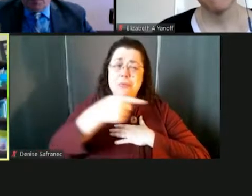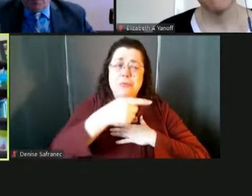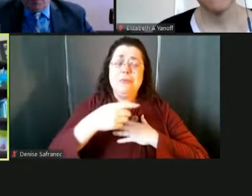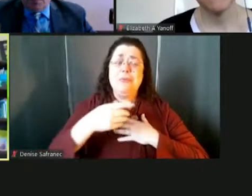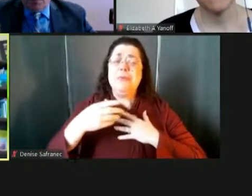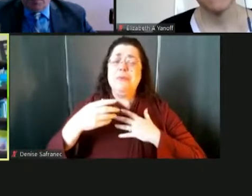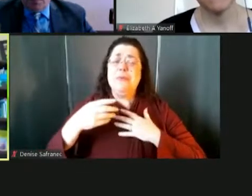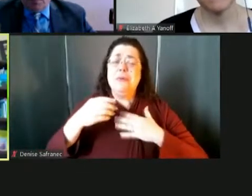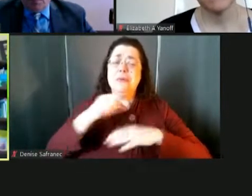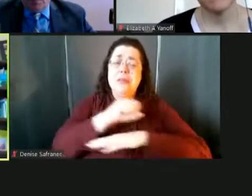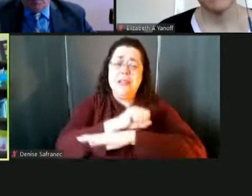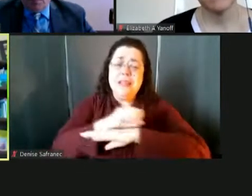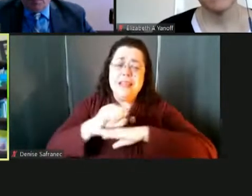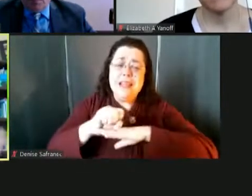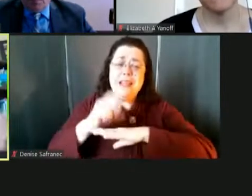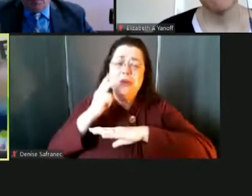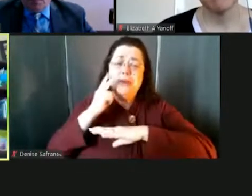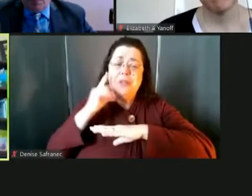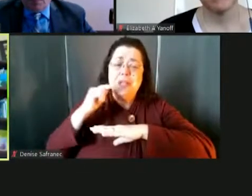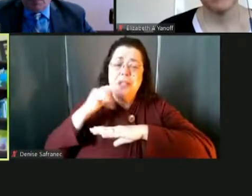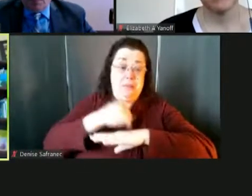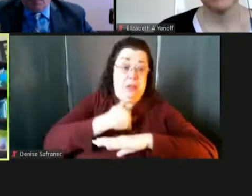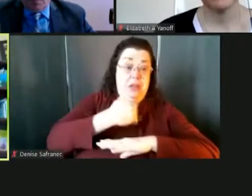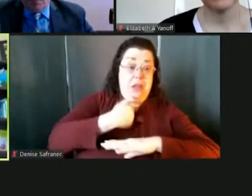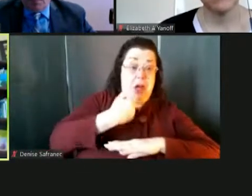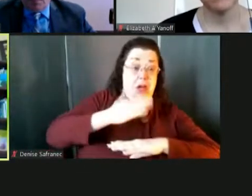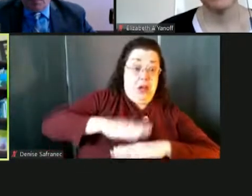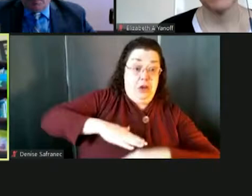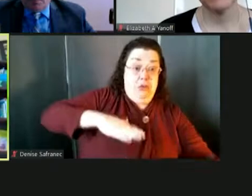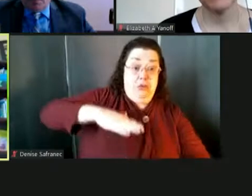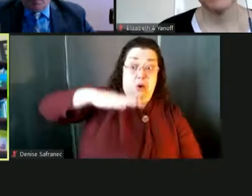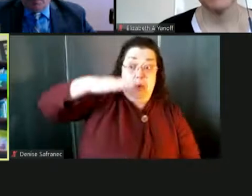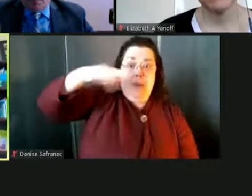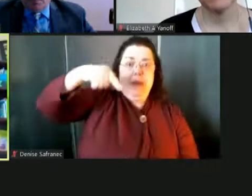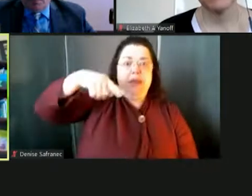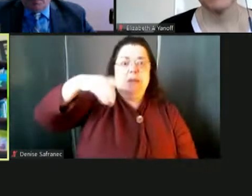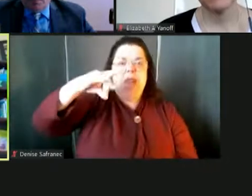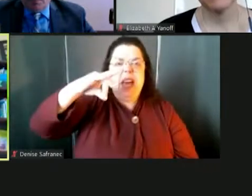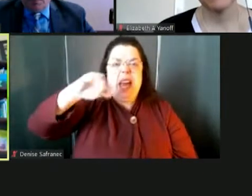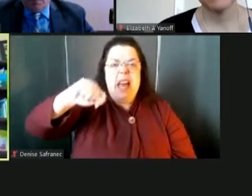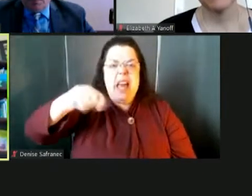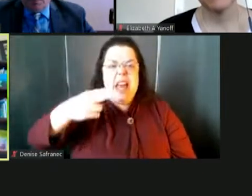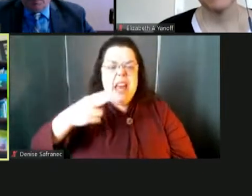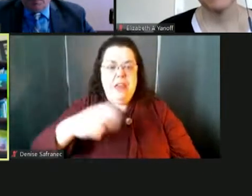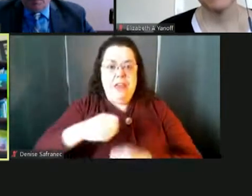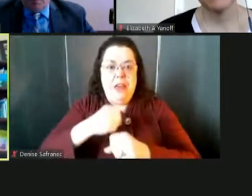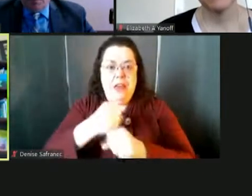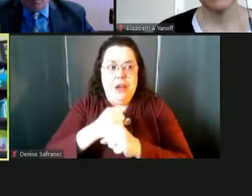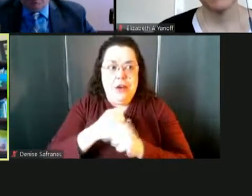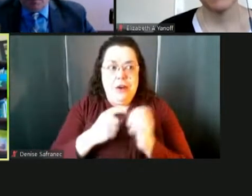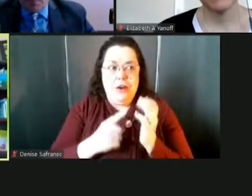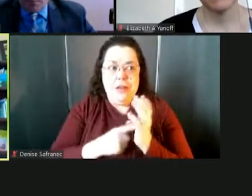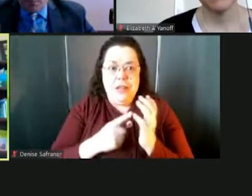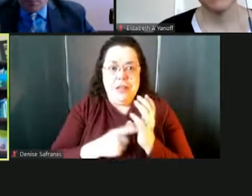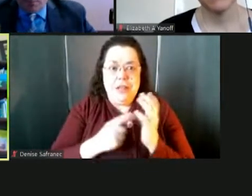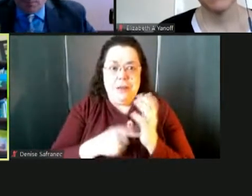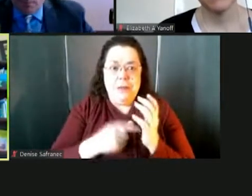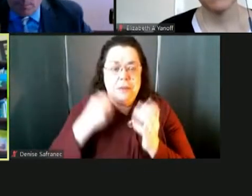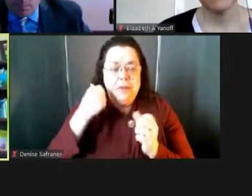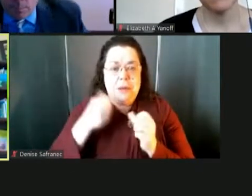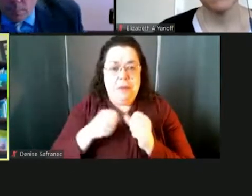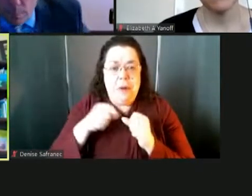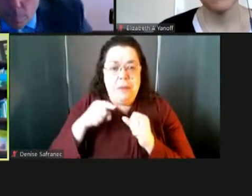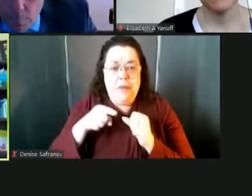as you, you know, see the kids as they're younger and now this is my eighth year here. So seeing some of those kids that were elementary